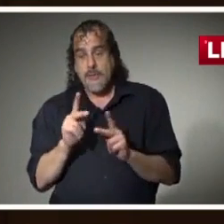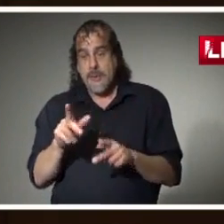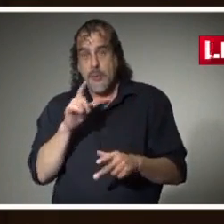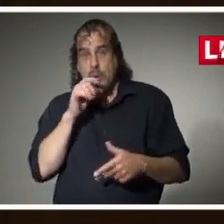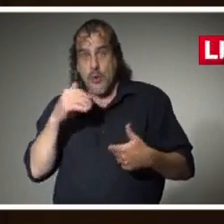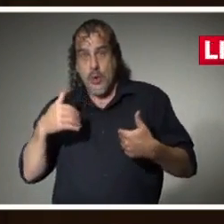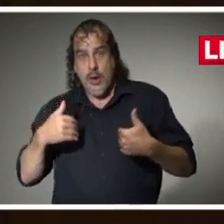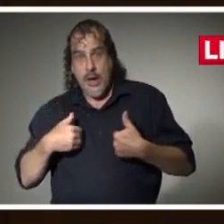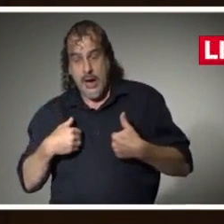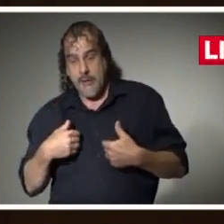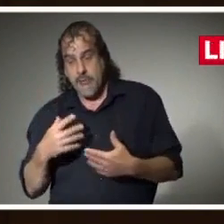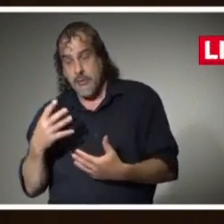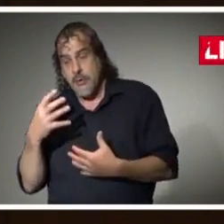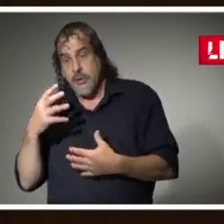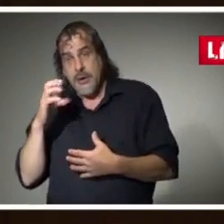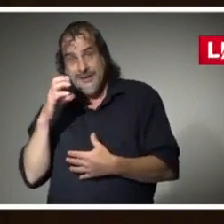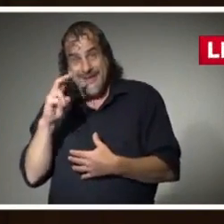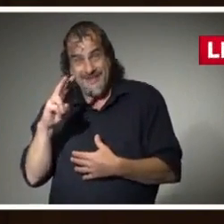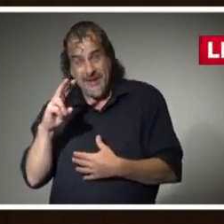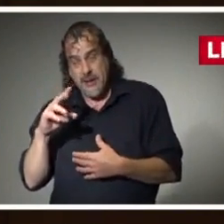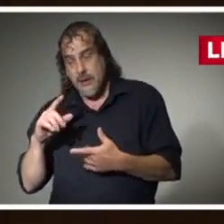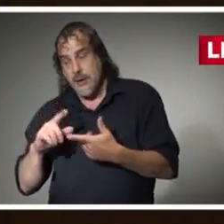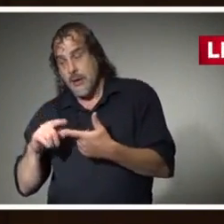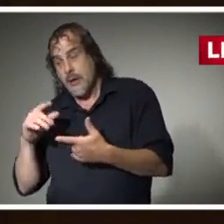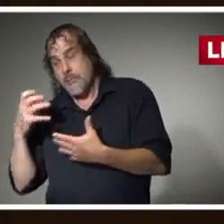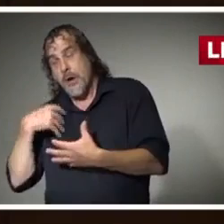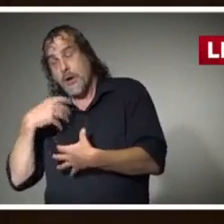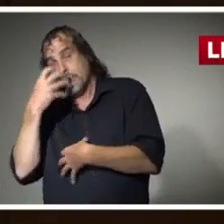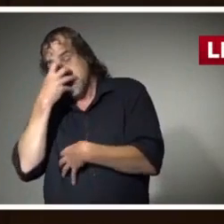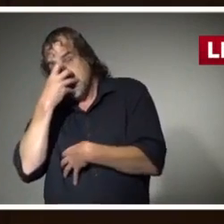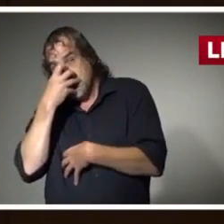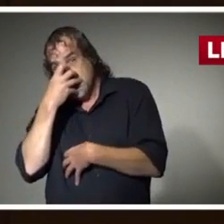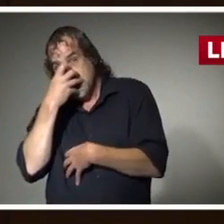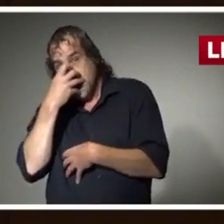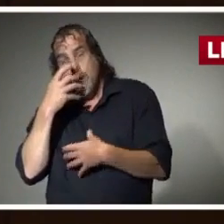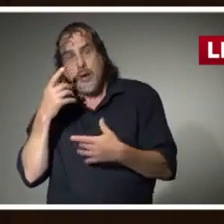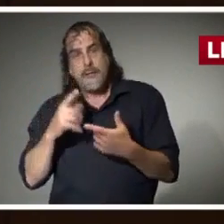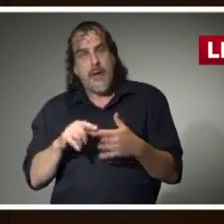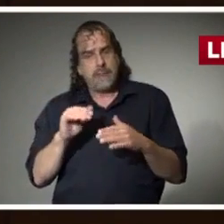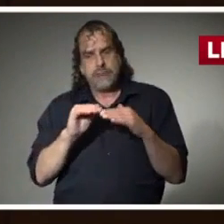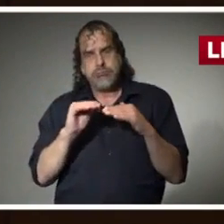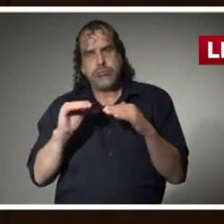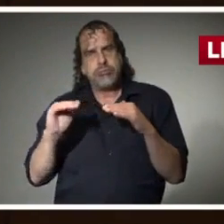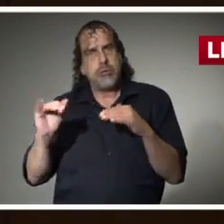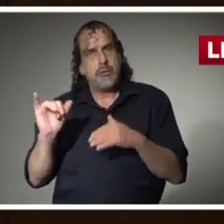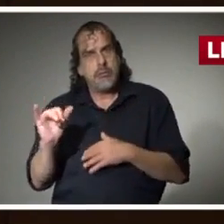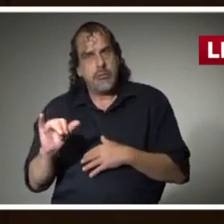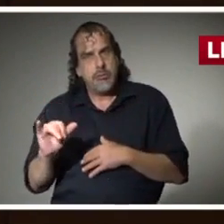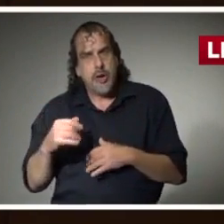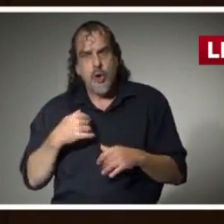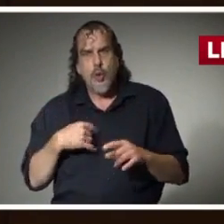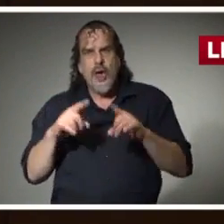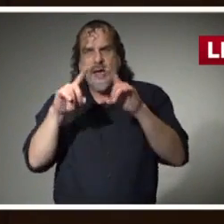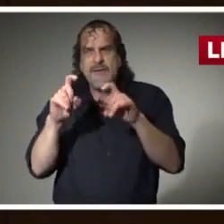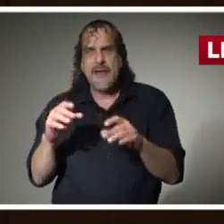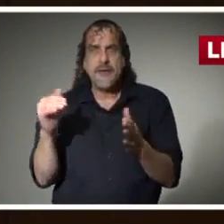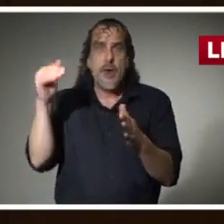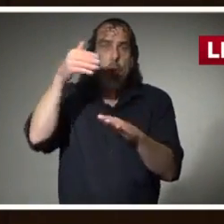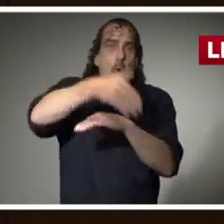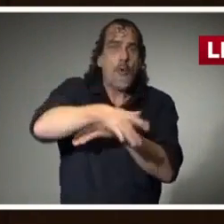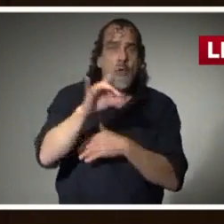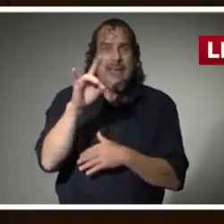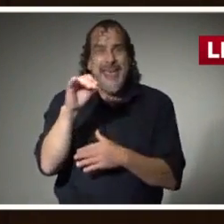who are on ventilators, that's remaining stable. We've tested more than 80,000 tests